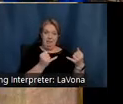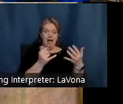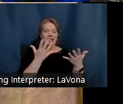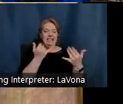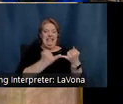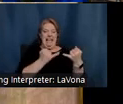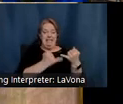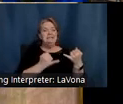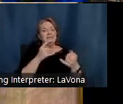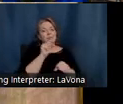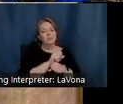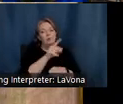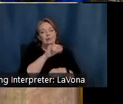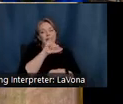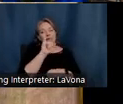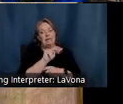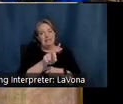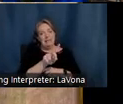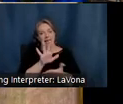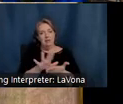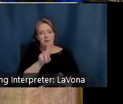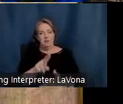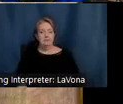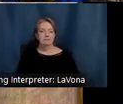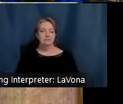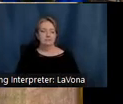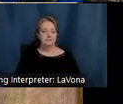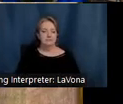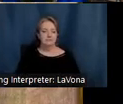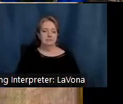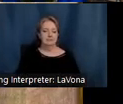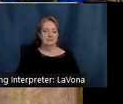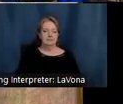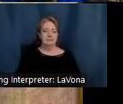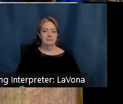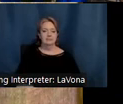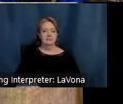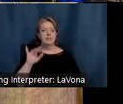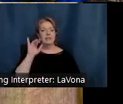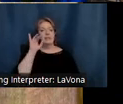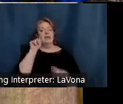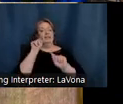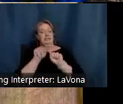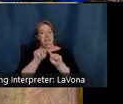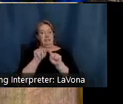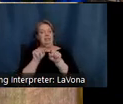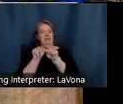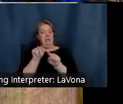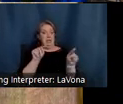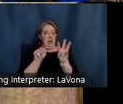To the west of Brown County is the city of Bloomington, home of Indiana University. Steele became